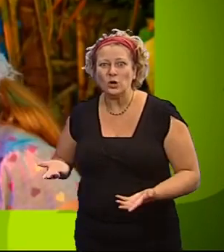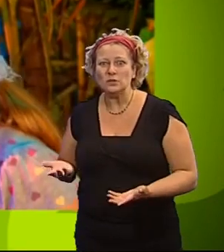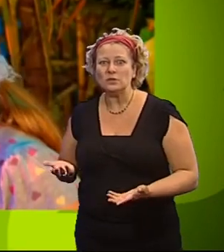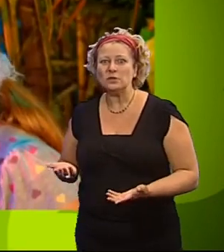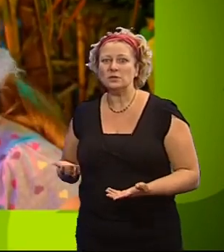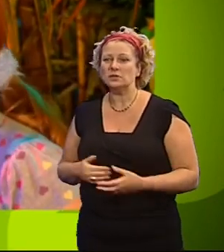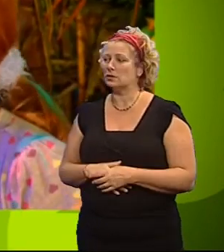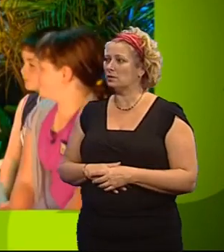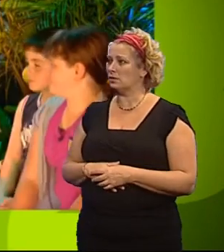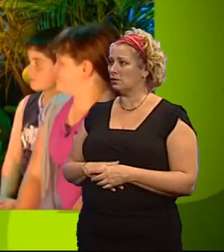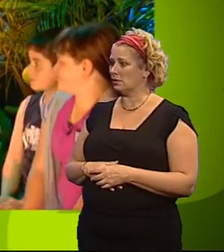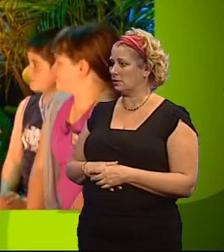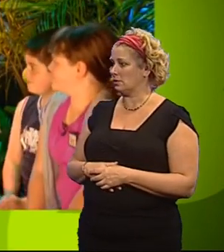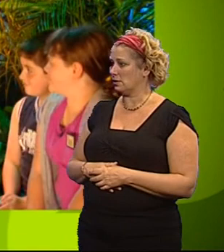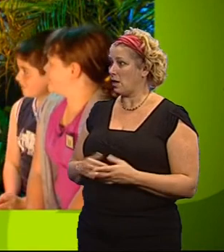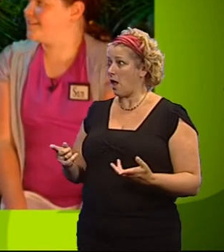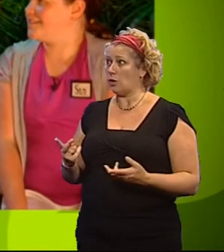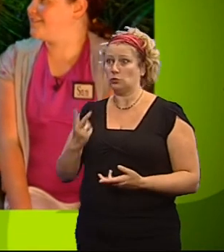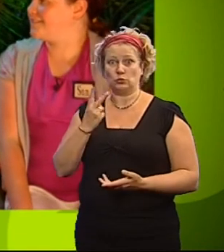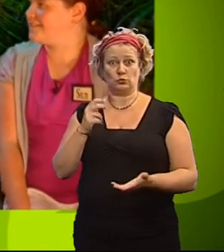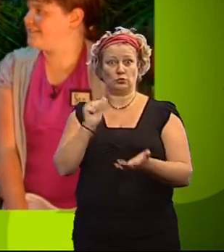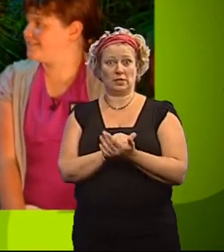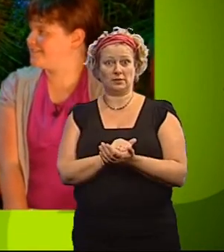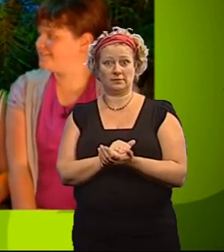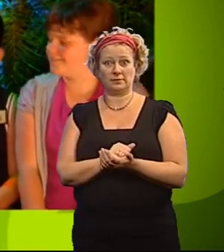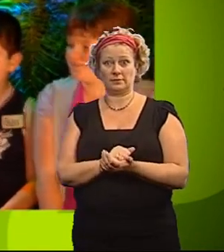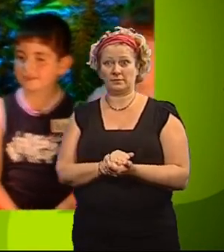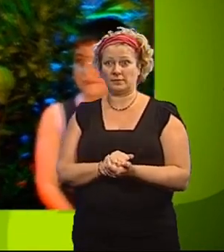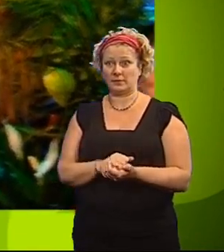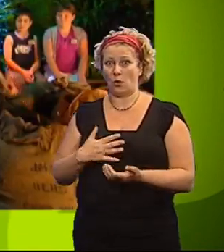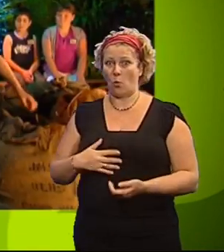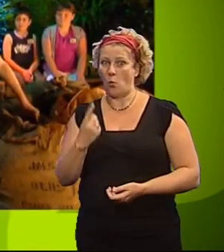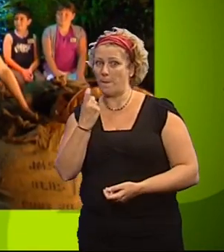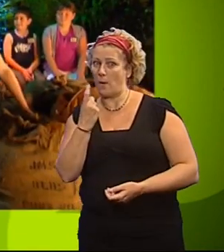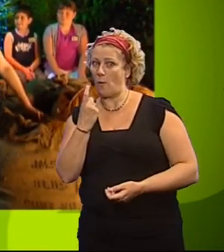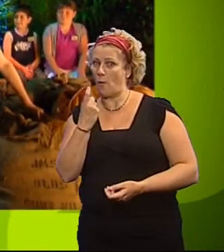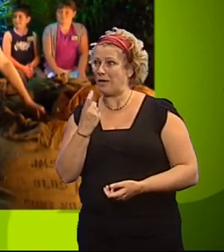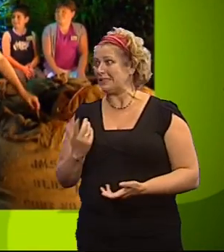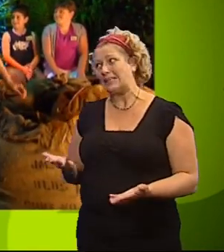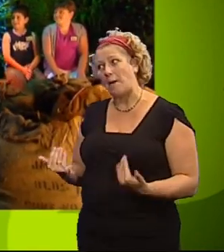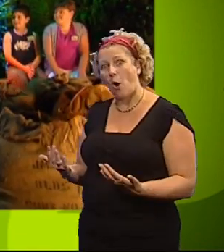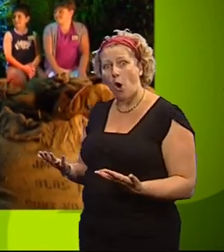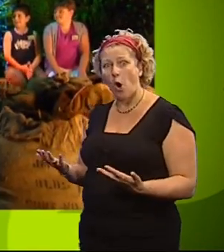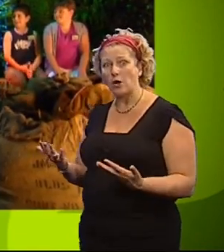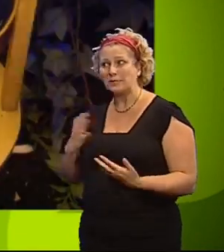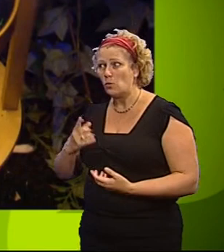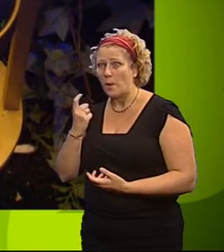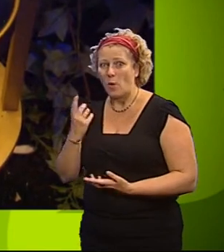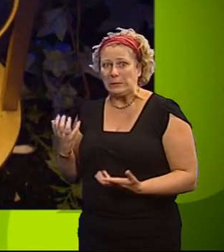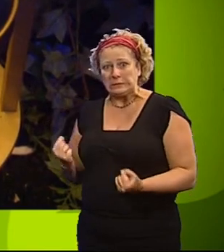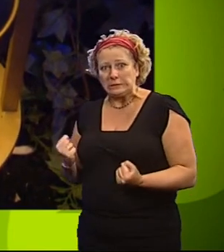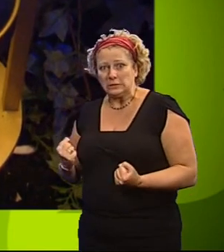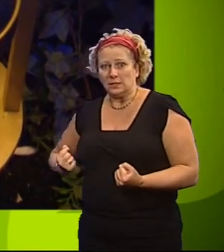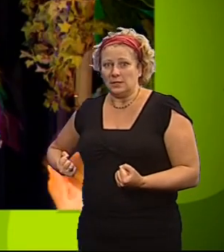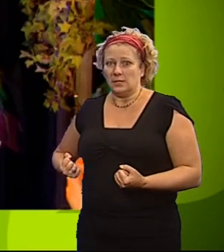Oh, well done, kiddy-winkies. You've got to write. You only need one more. You'll have to work hard to pull this back, but it's